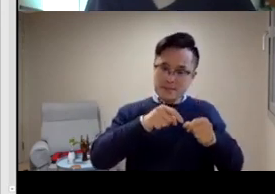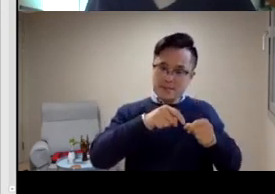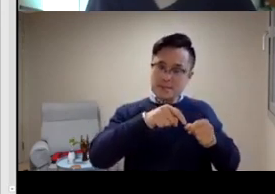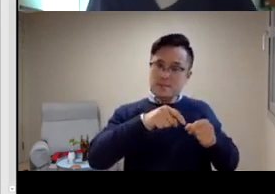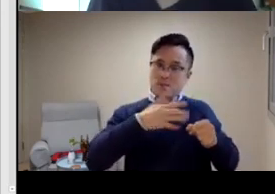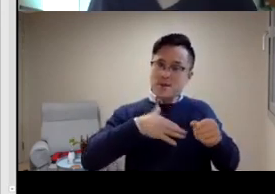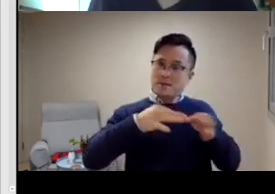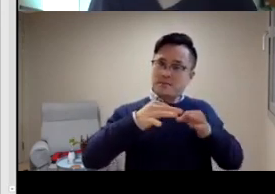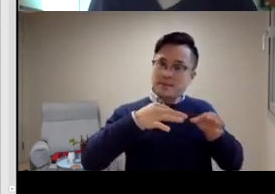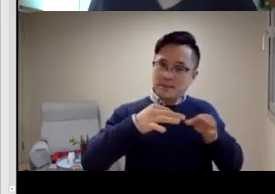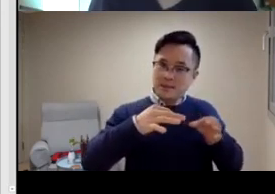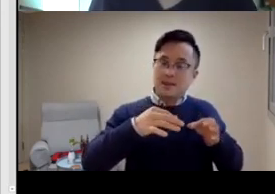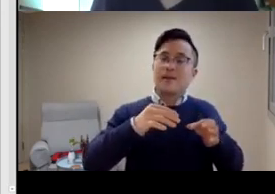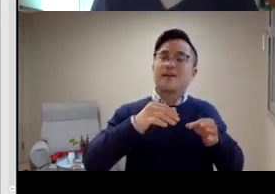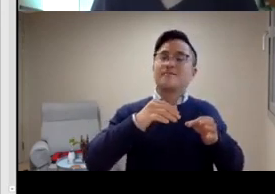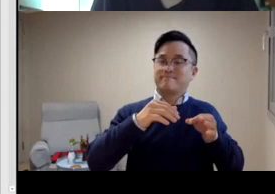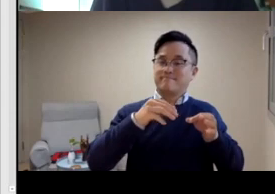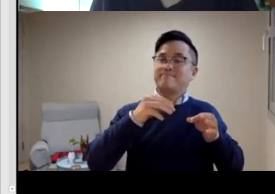when we came back to Korea,